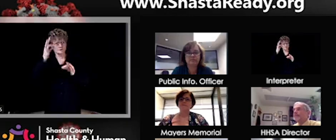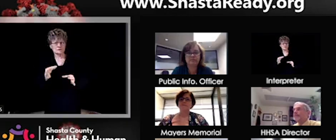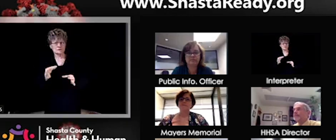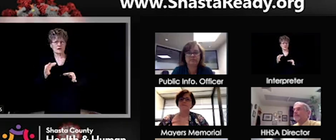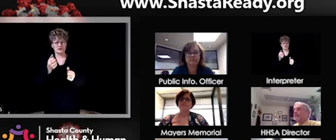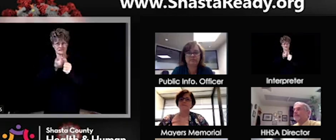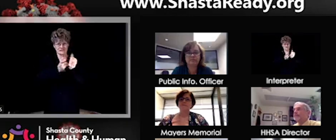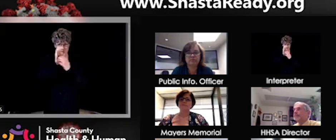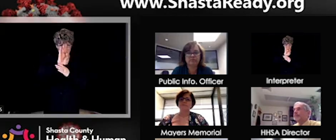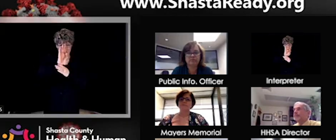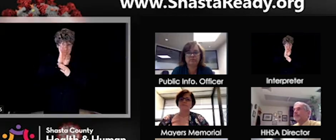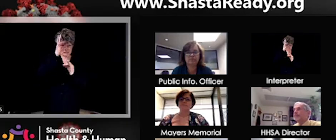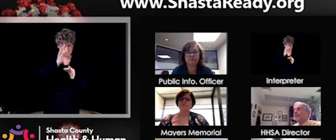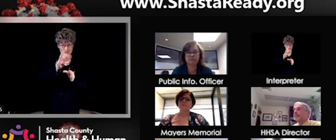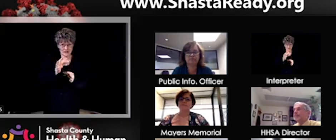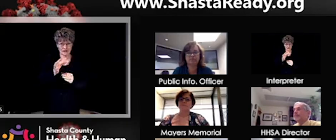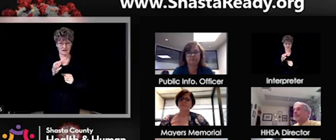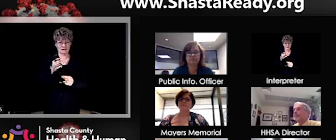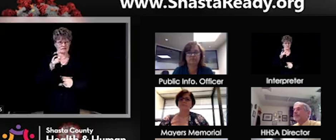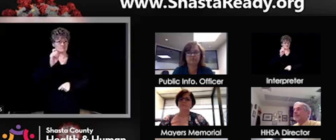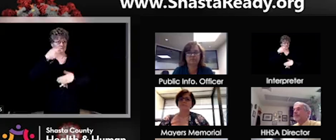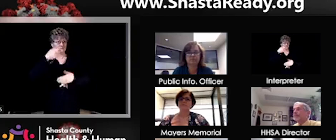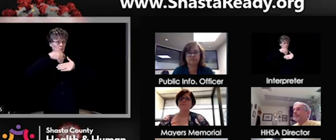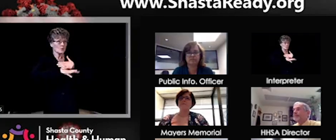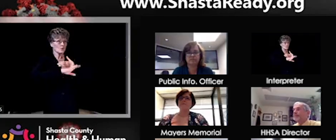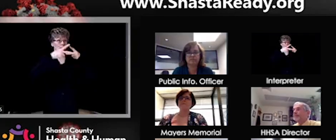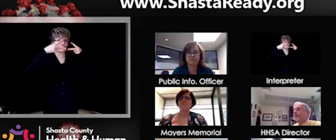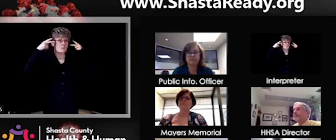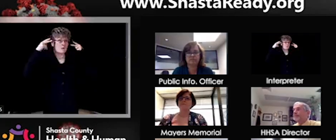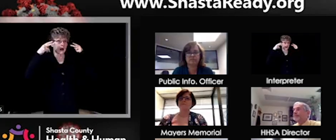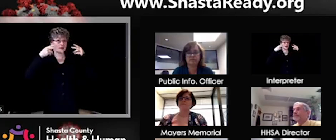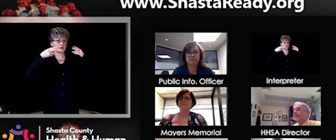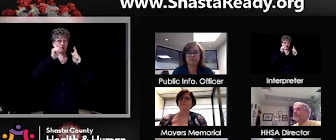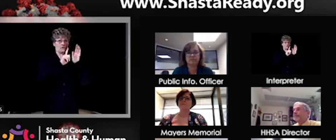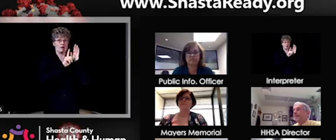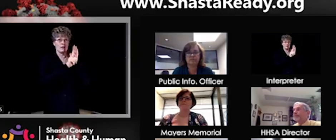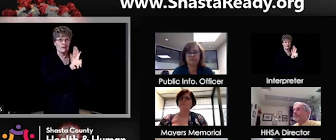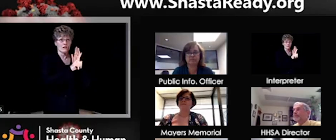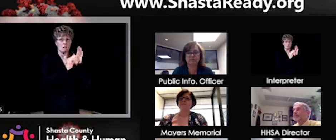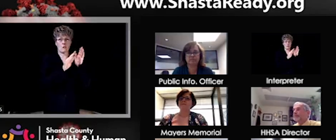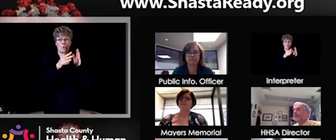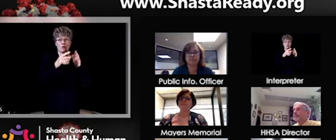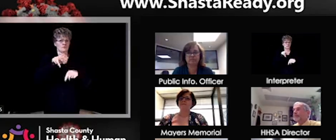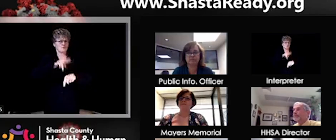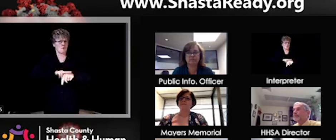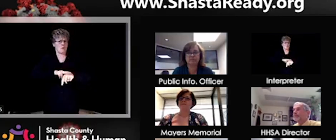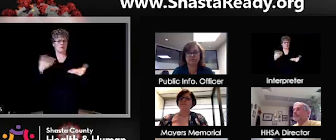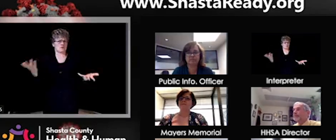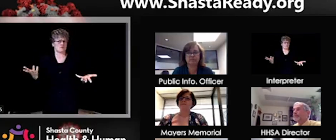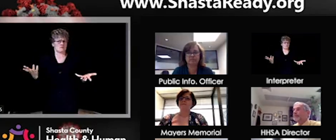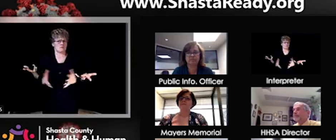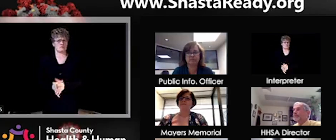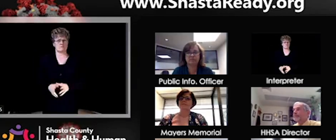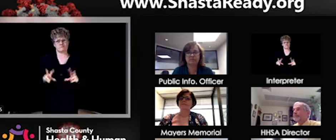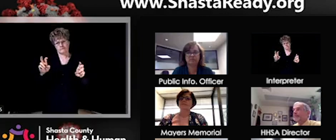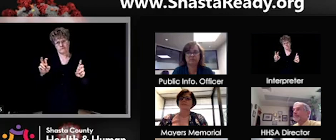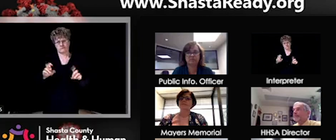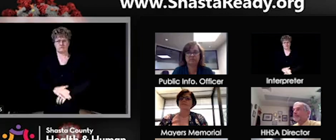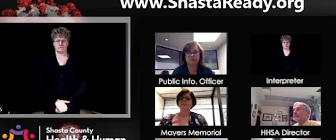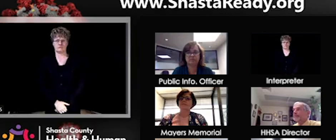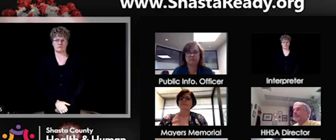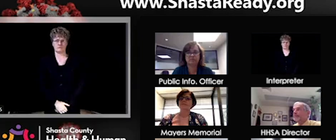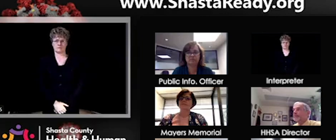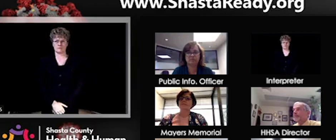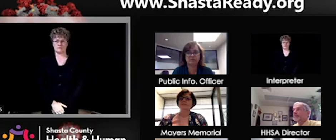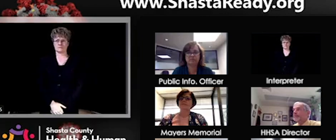back to more, you know, in quotes, normal? So, for any establishment that has opened up,